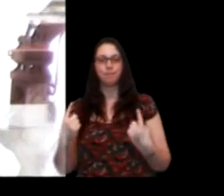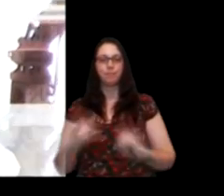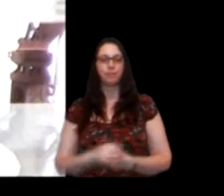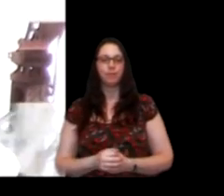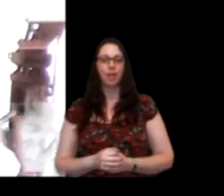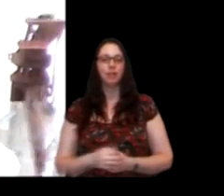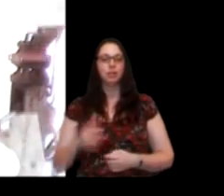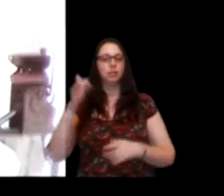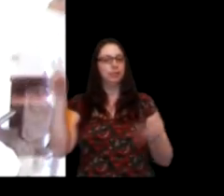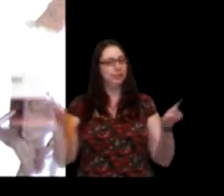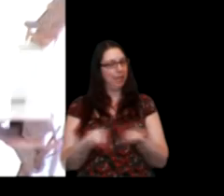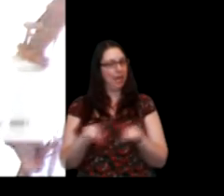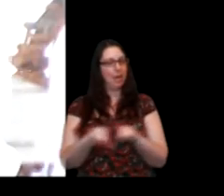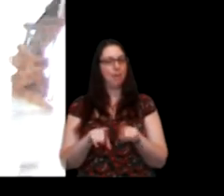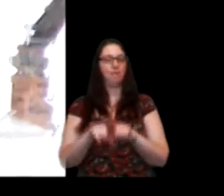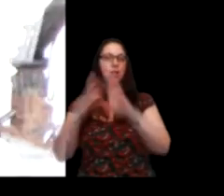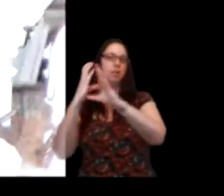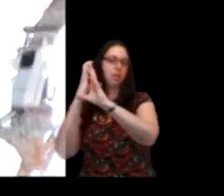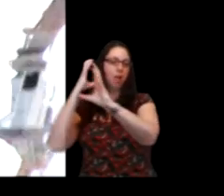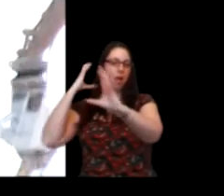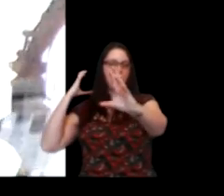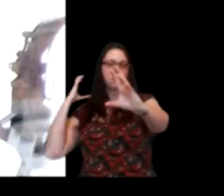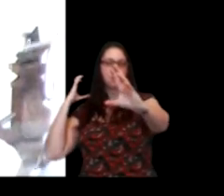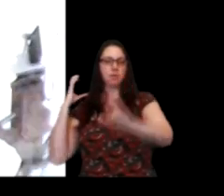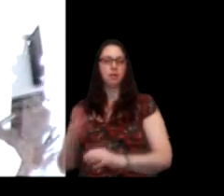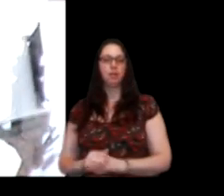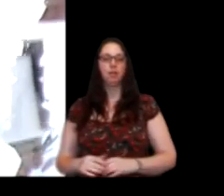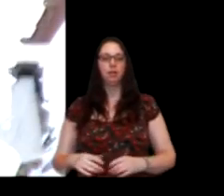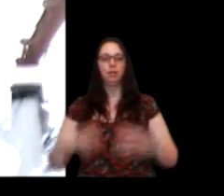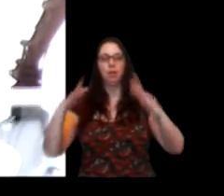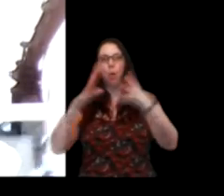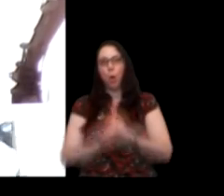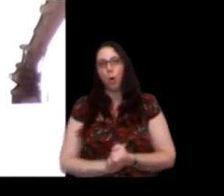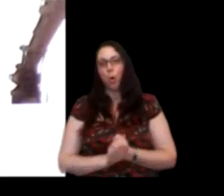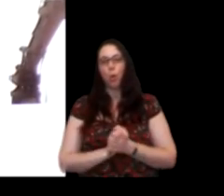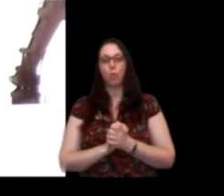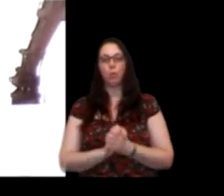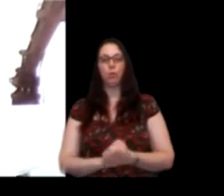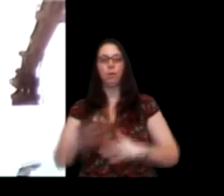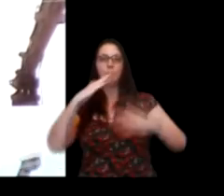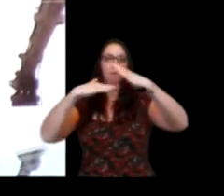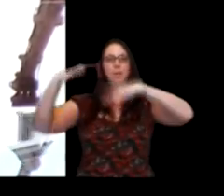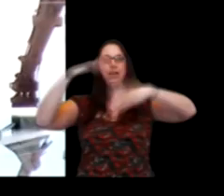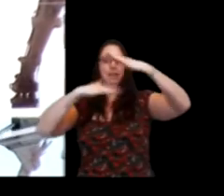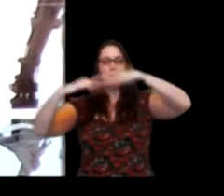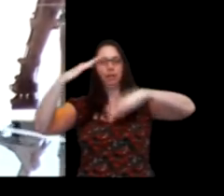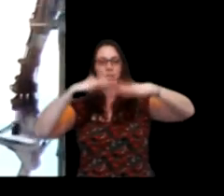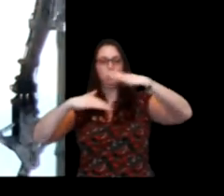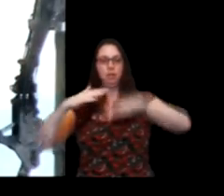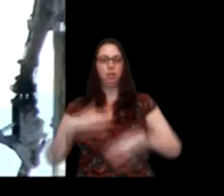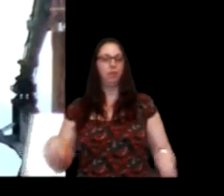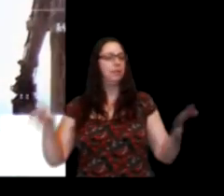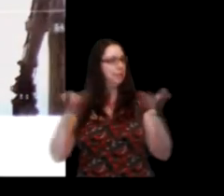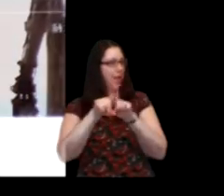The pictures, when all is said and done, are merely icons, in classical Greek, seemings, or